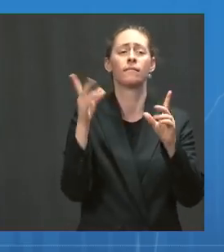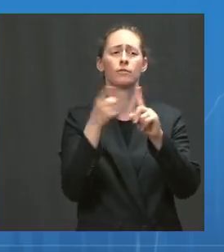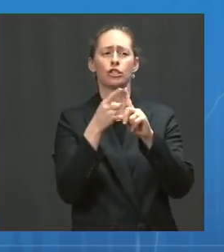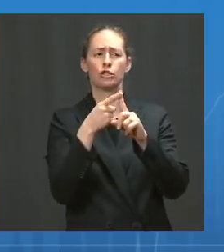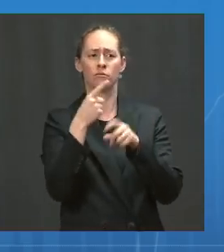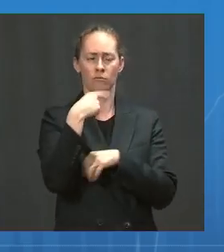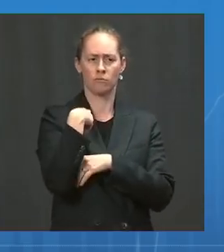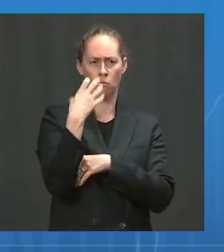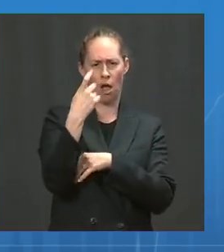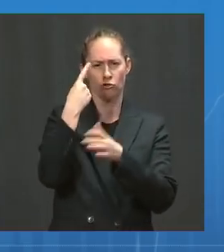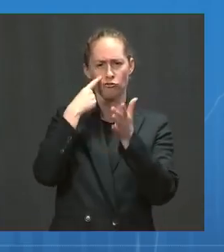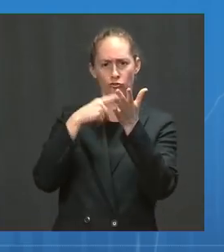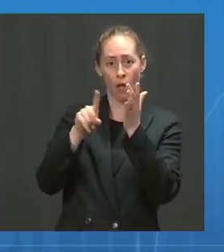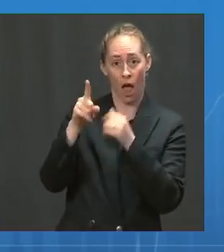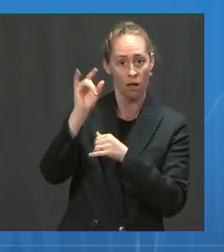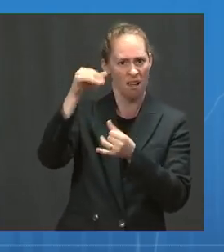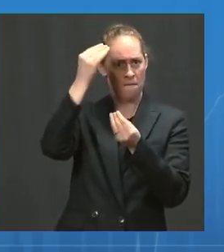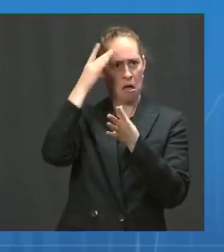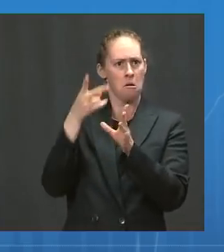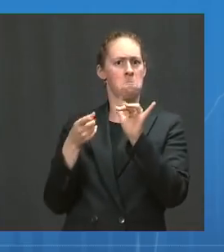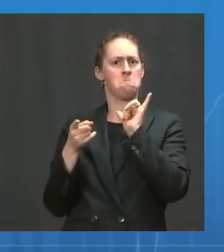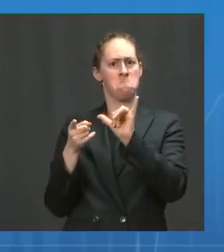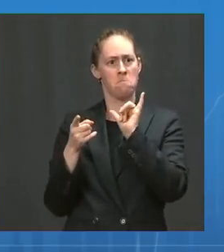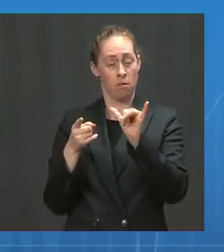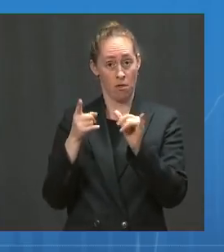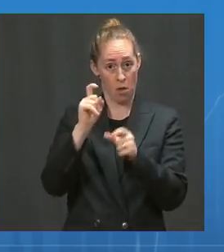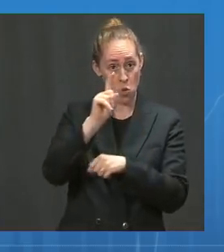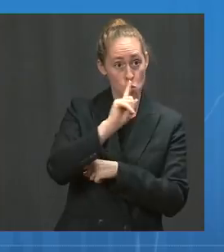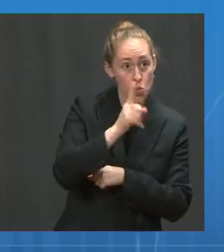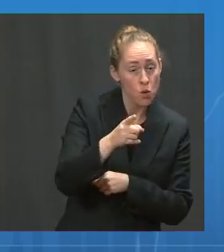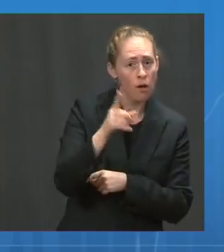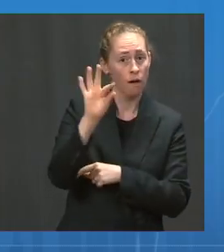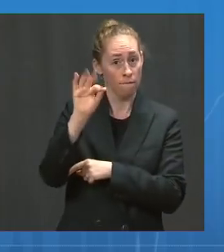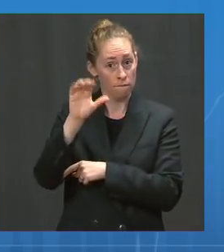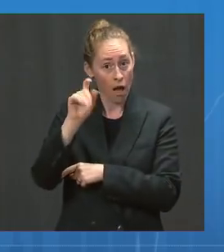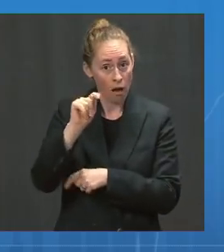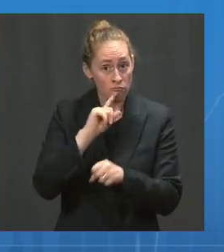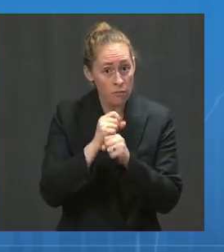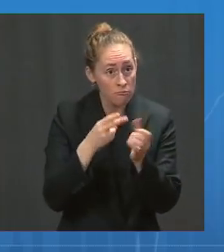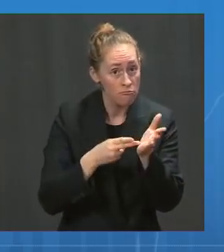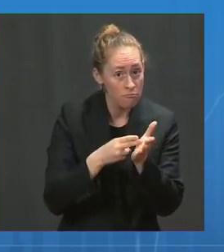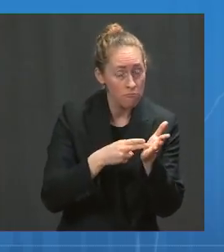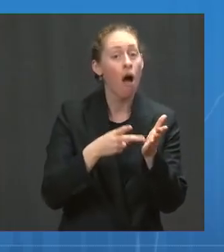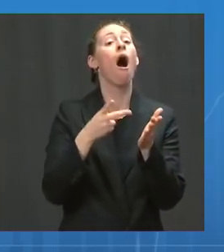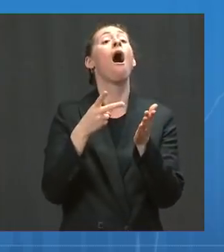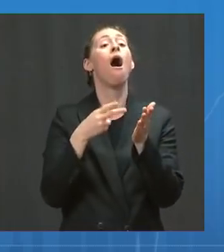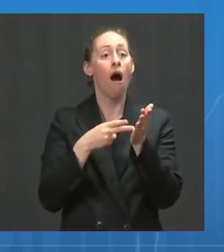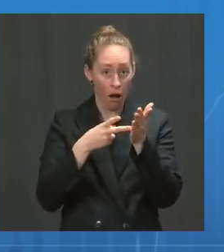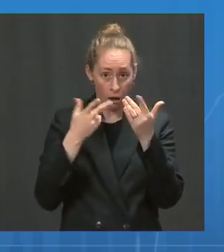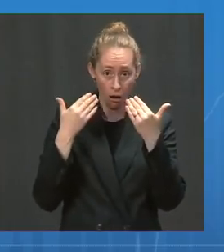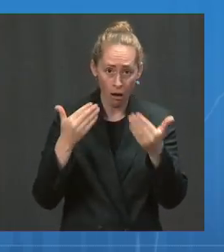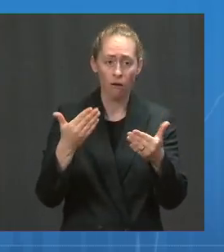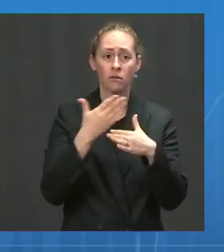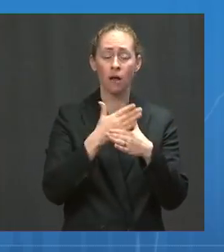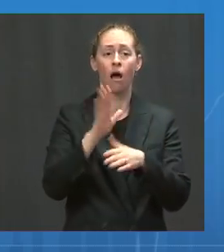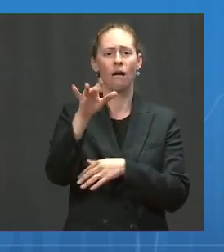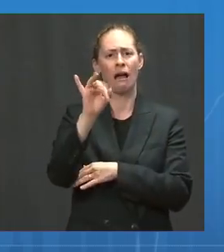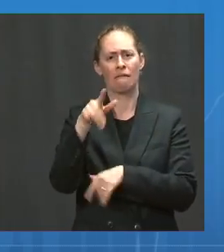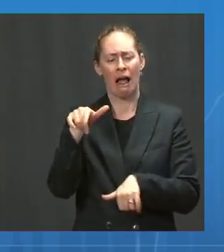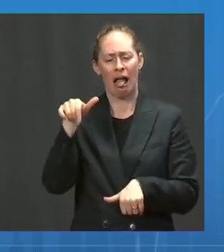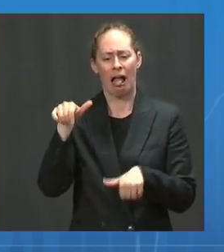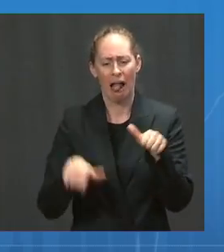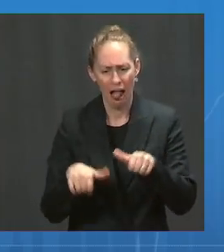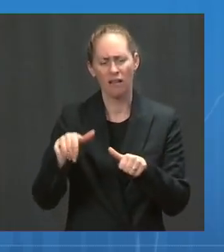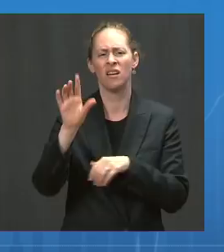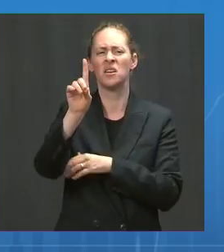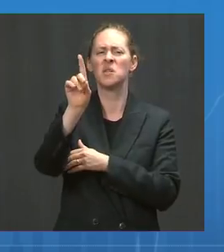backed by credible scientific sources. As we say in the advisory, if you are not sure, don't share. We're also